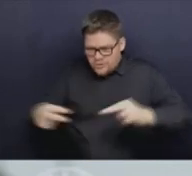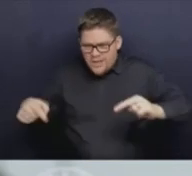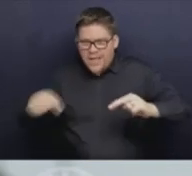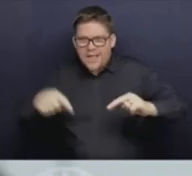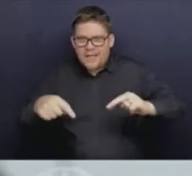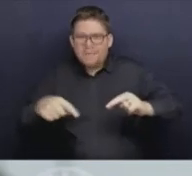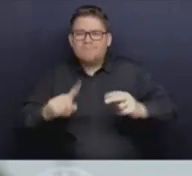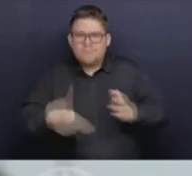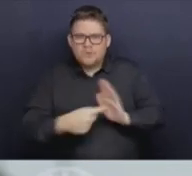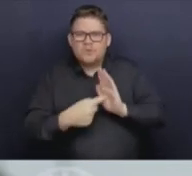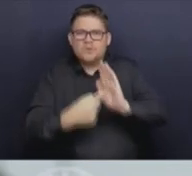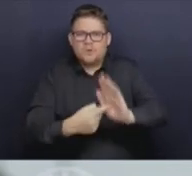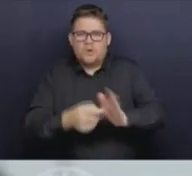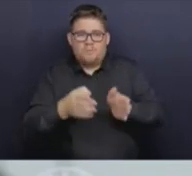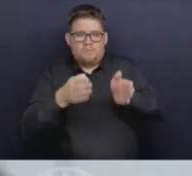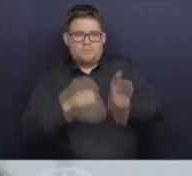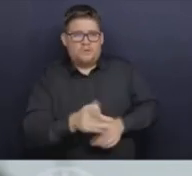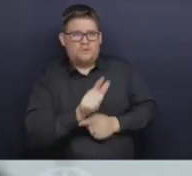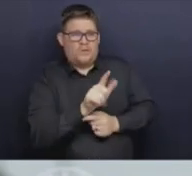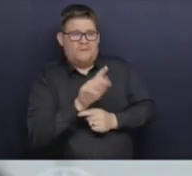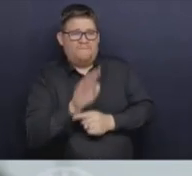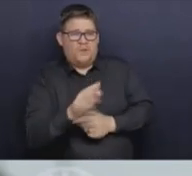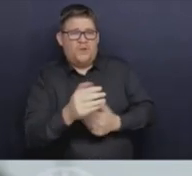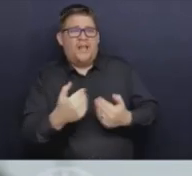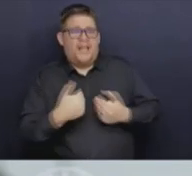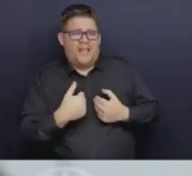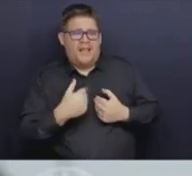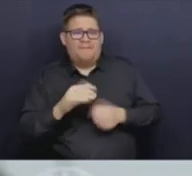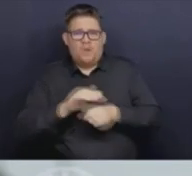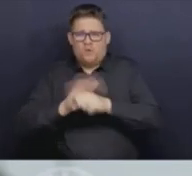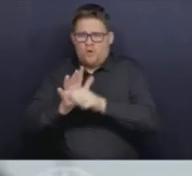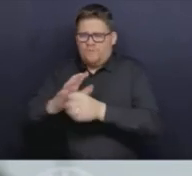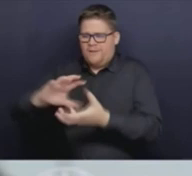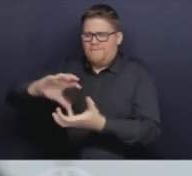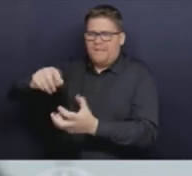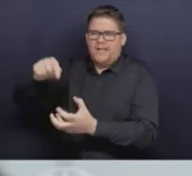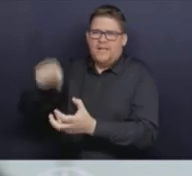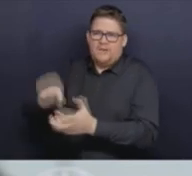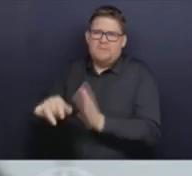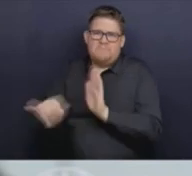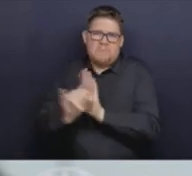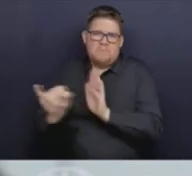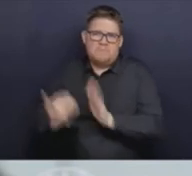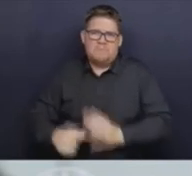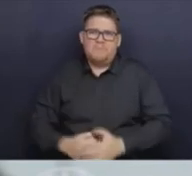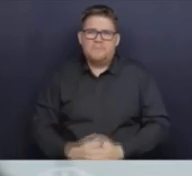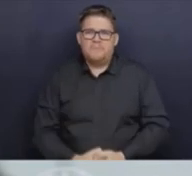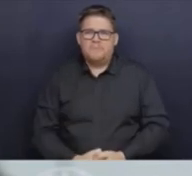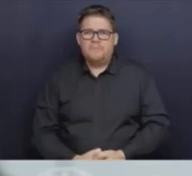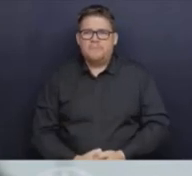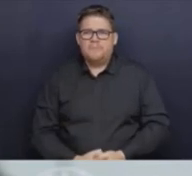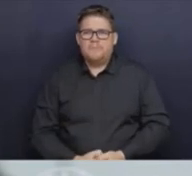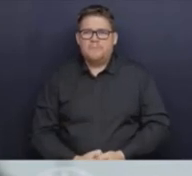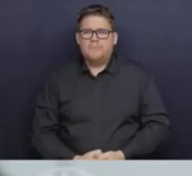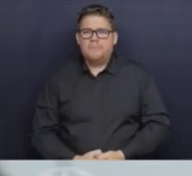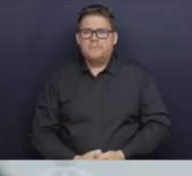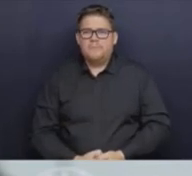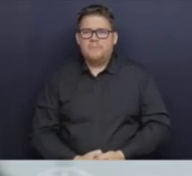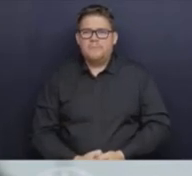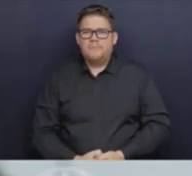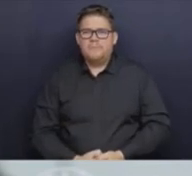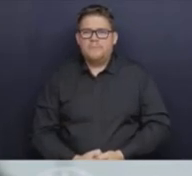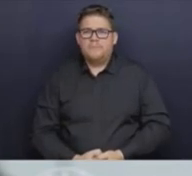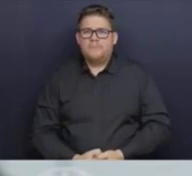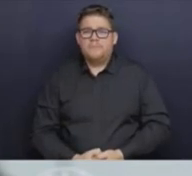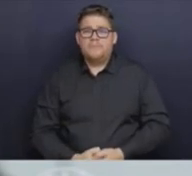shows it's this specific sub-variant. And it's important to note that this doesn't reflect the total number of